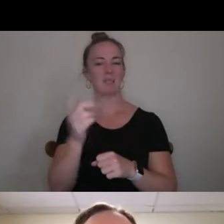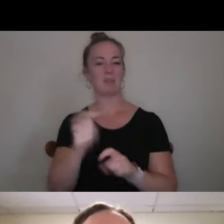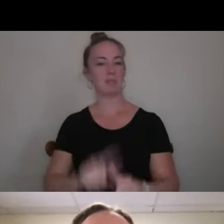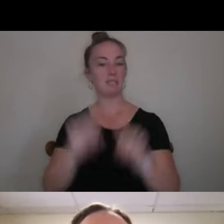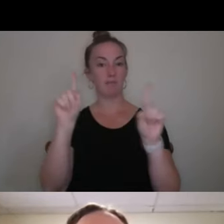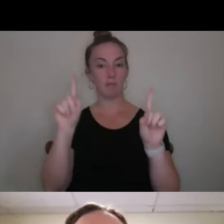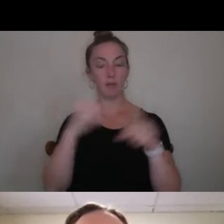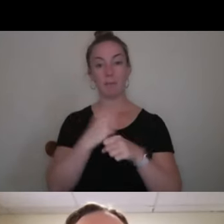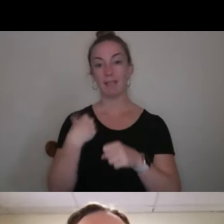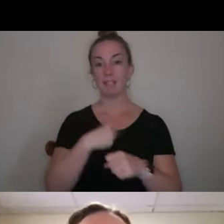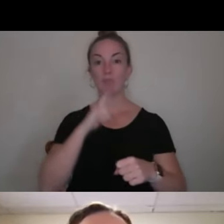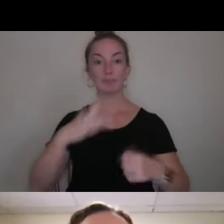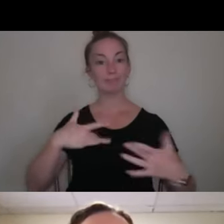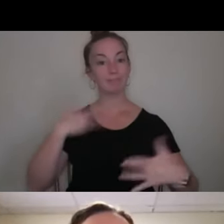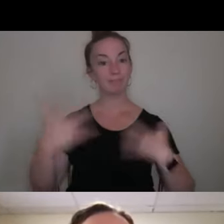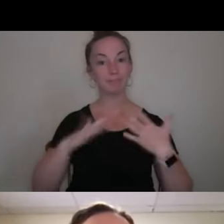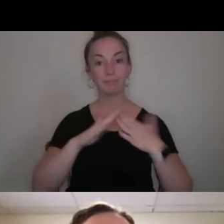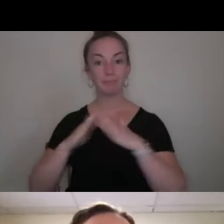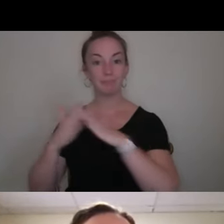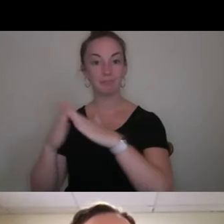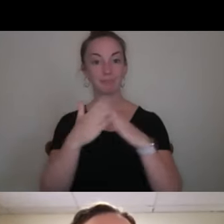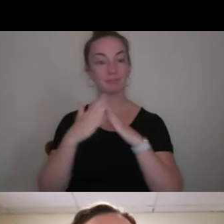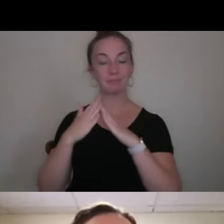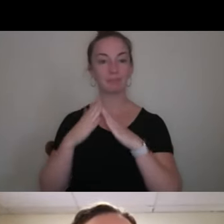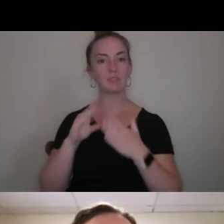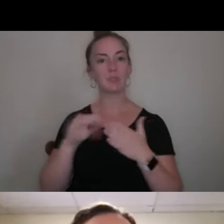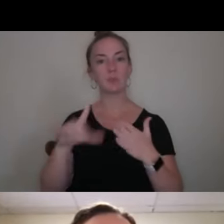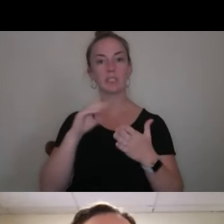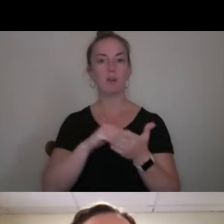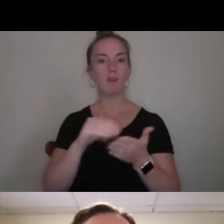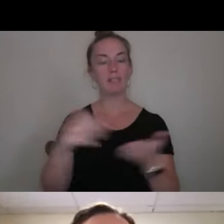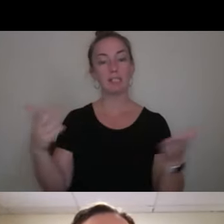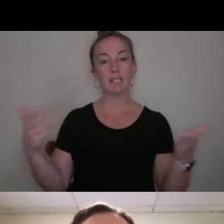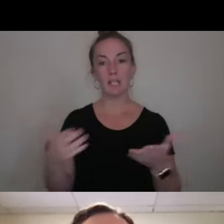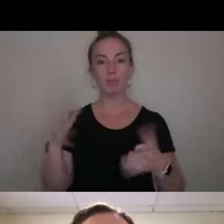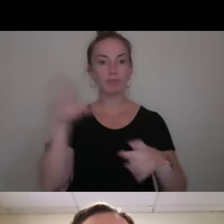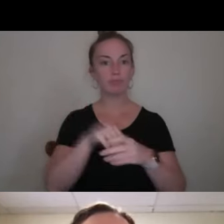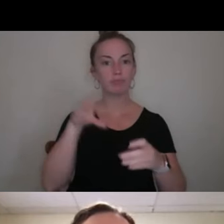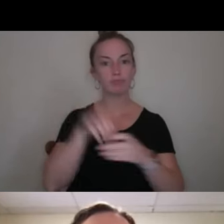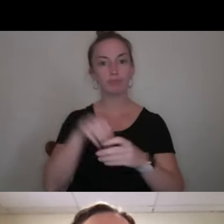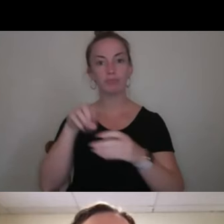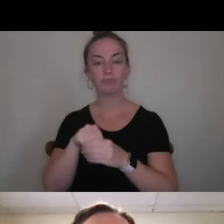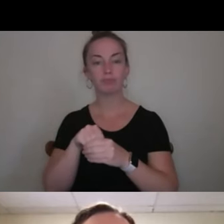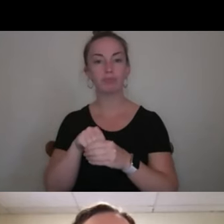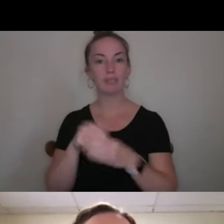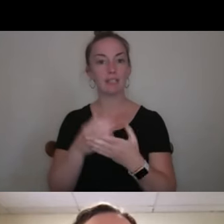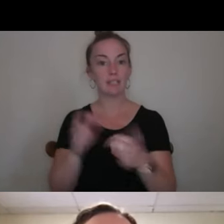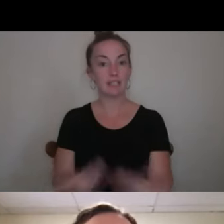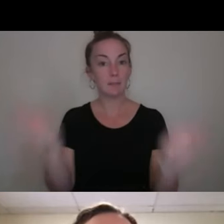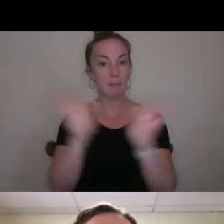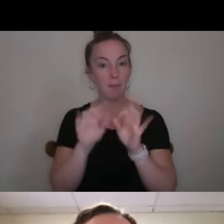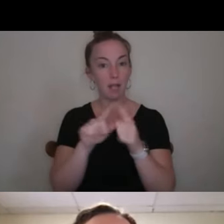a very lively community. Students are often on campus involved in lots of things that matter to them.